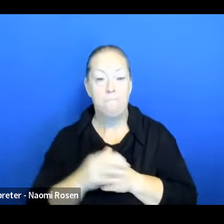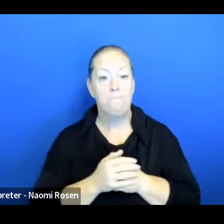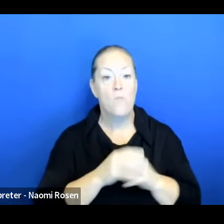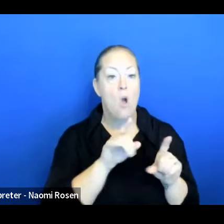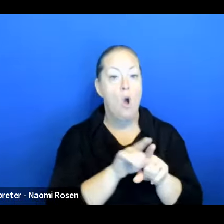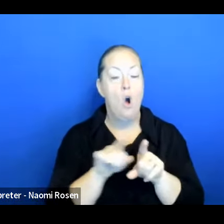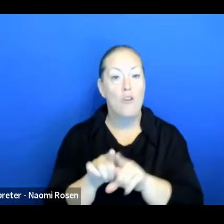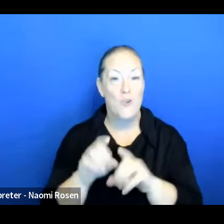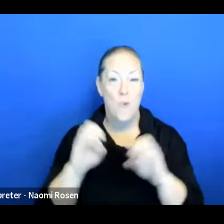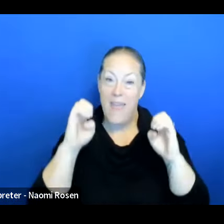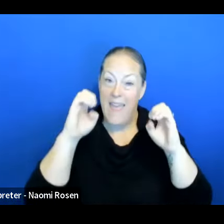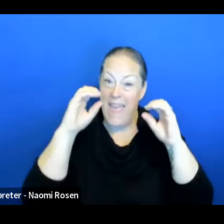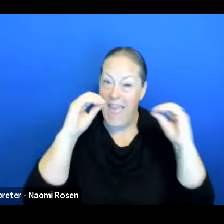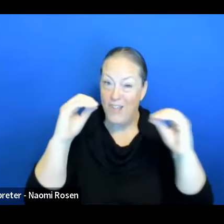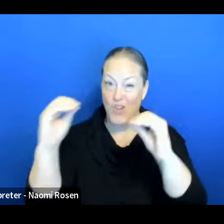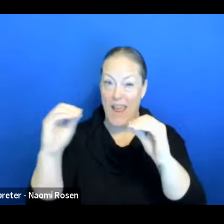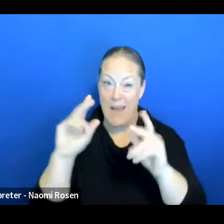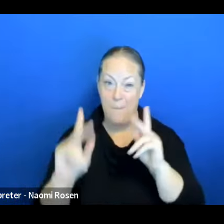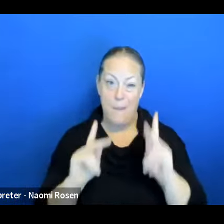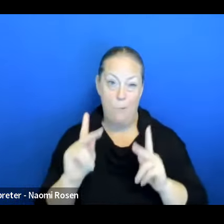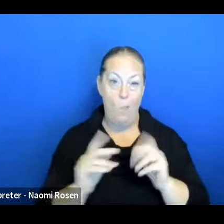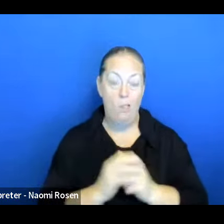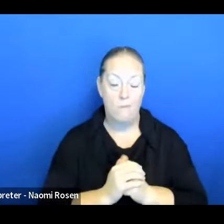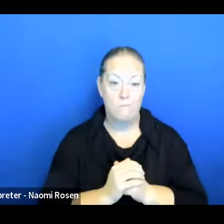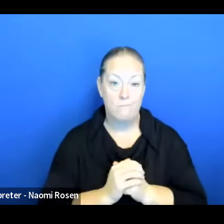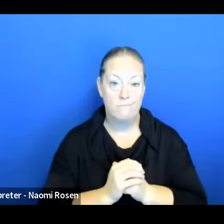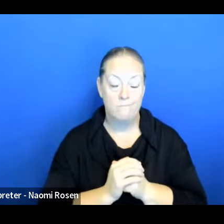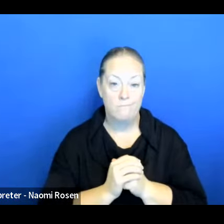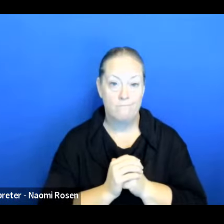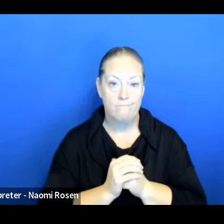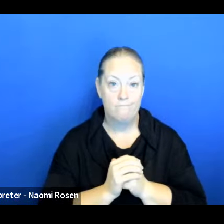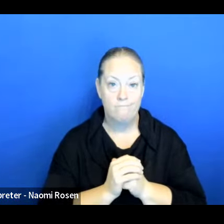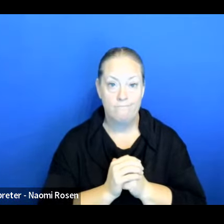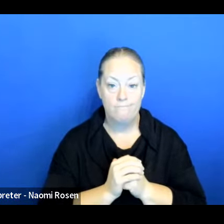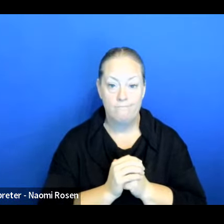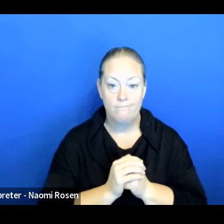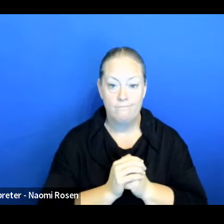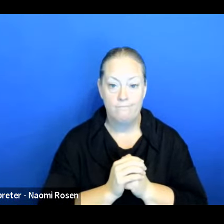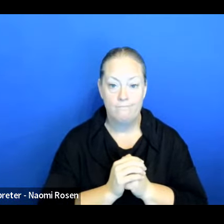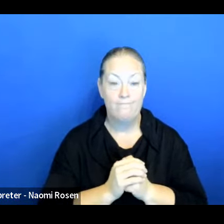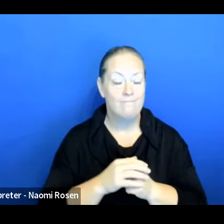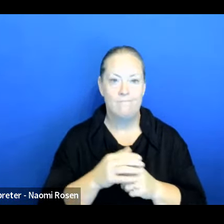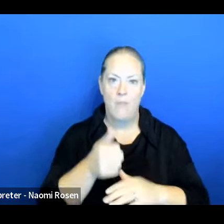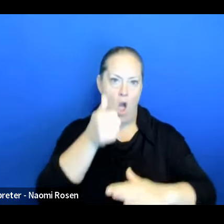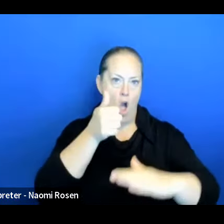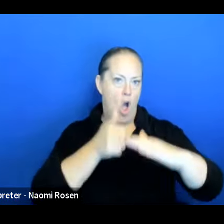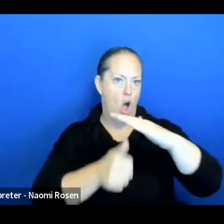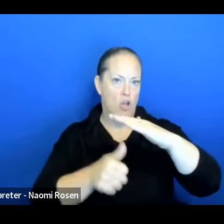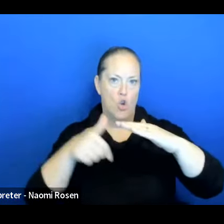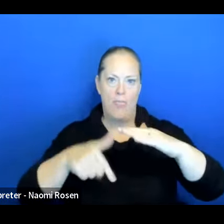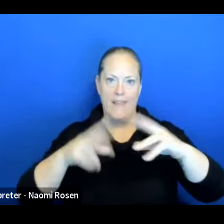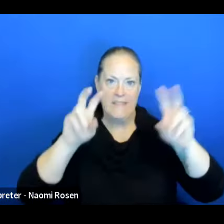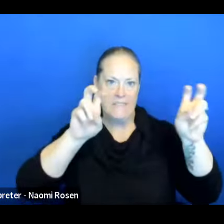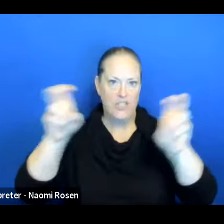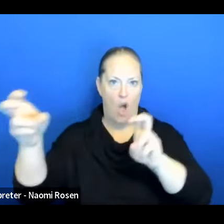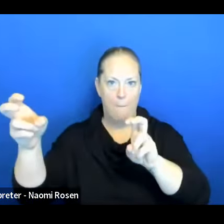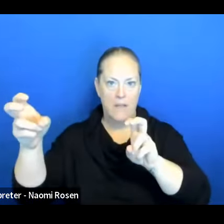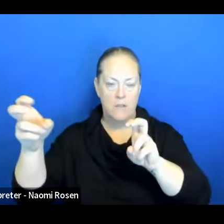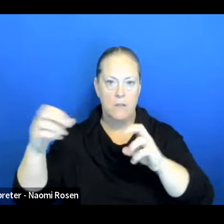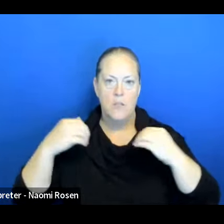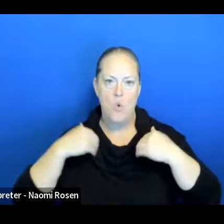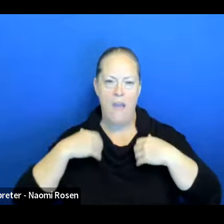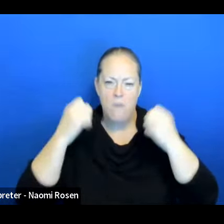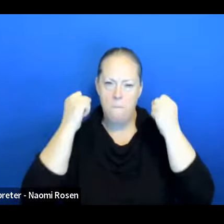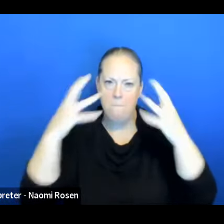educating people, understanding that there's under this topic, the essence of better health, there's a lot of things